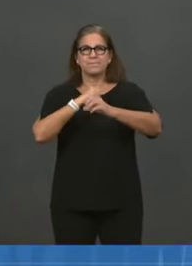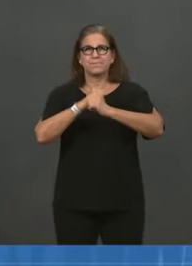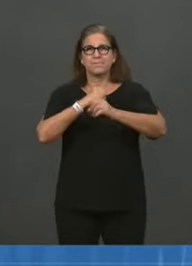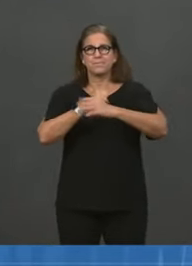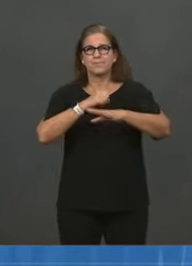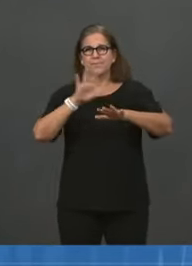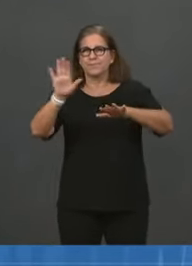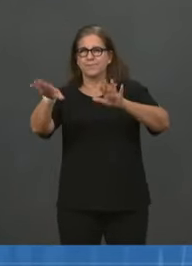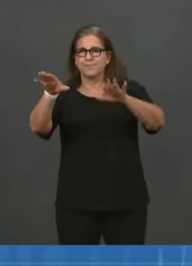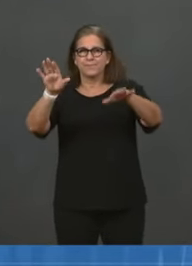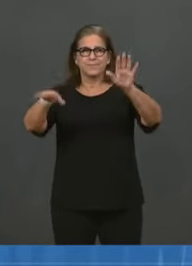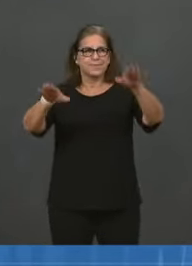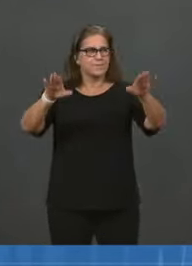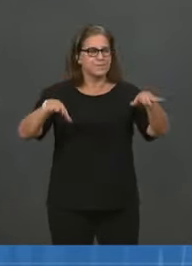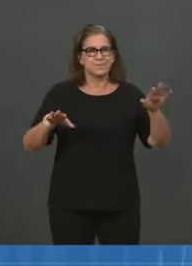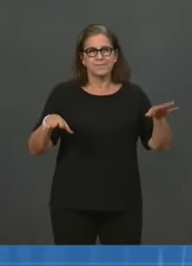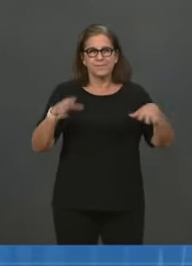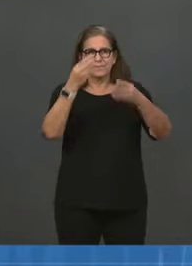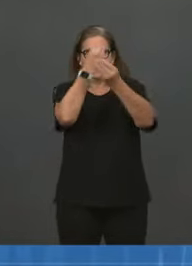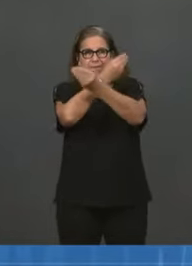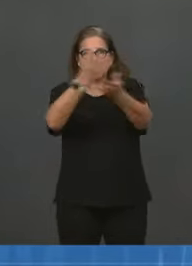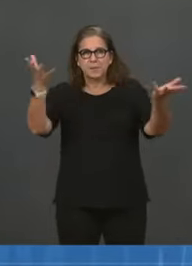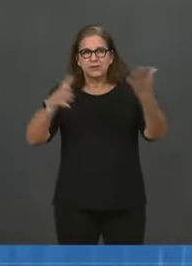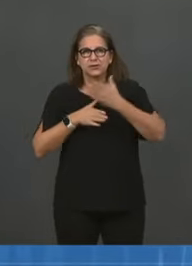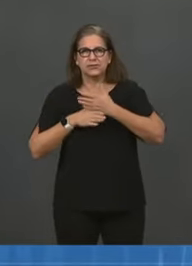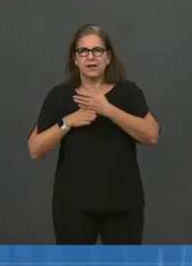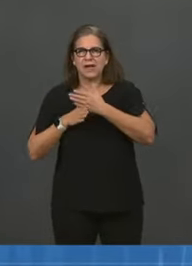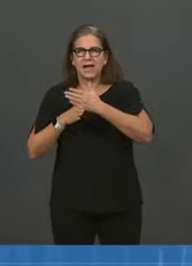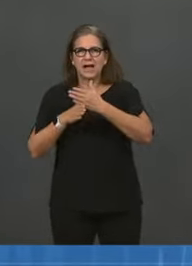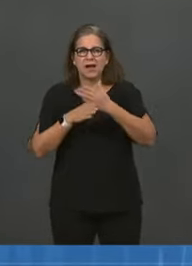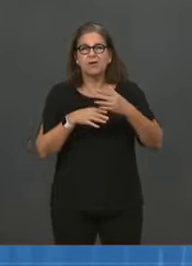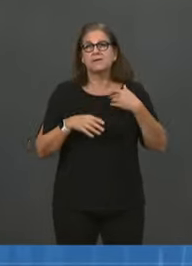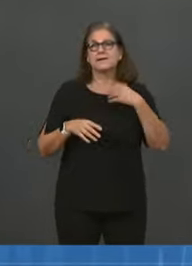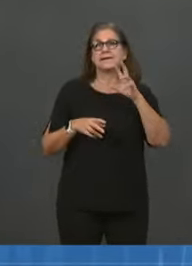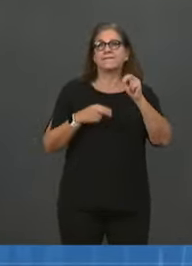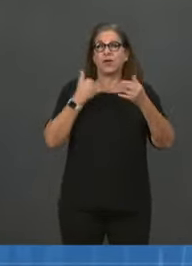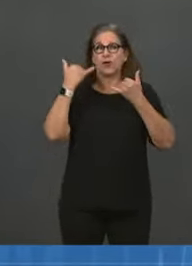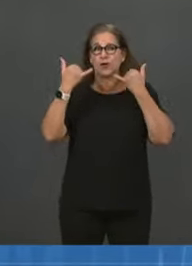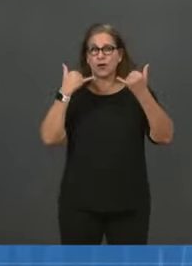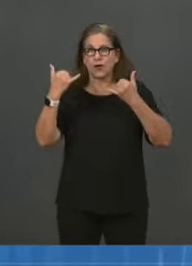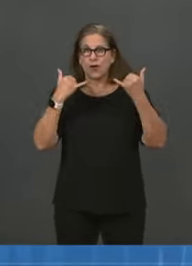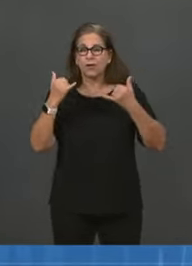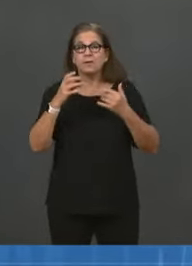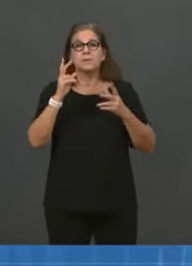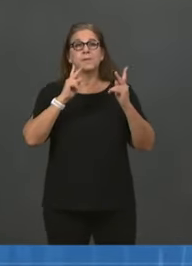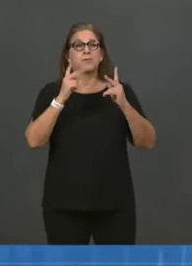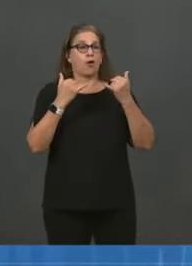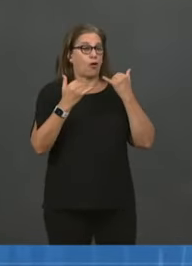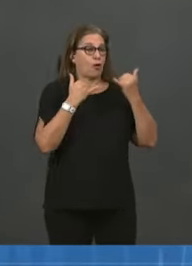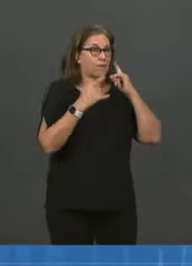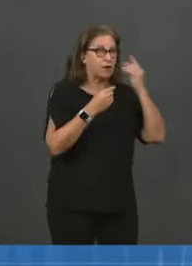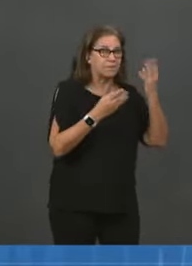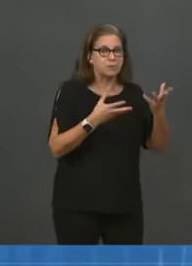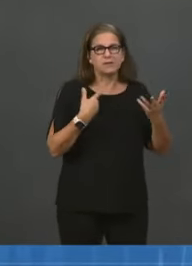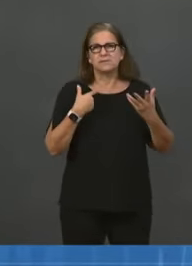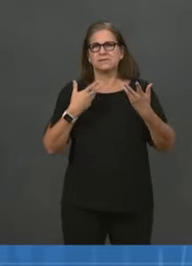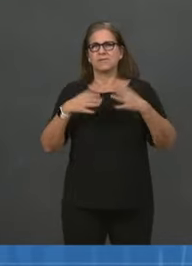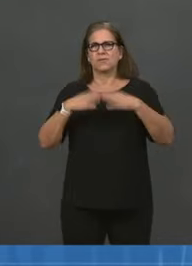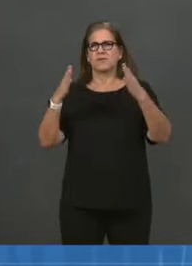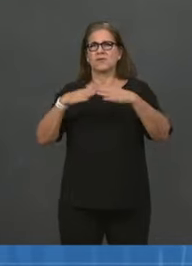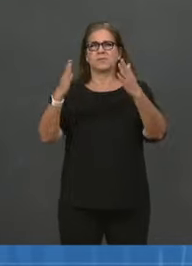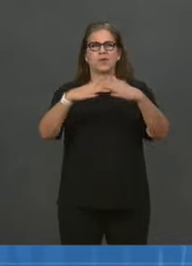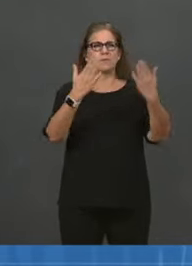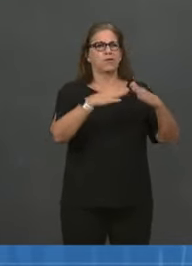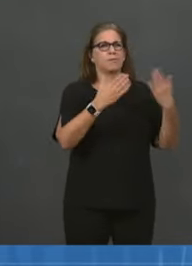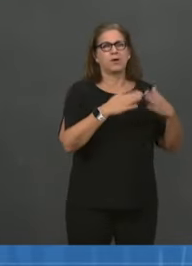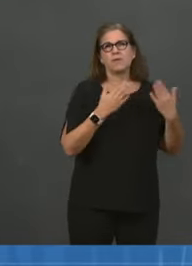and deploying mobile clinics, to help ensure people have easy access to boosters. And thanks to the funding of the American